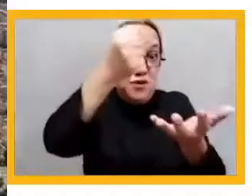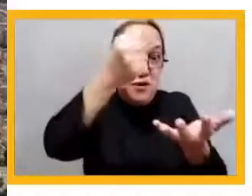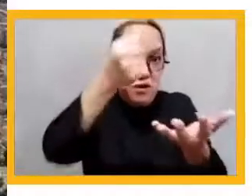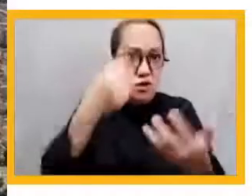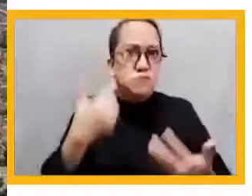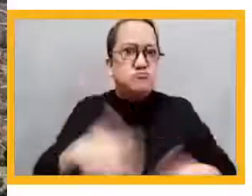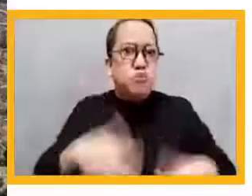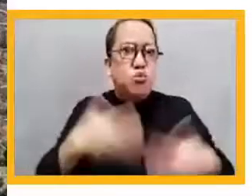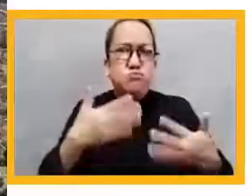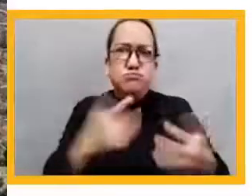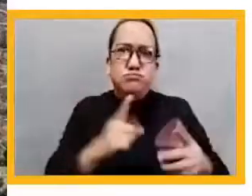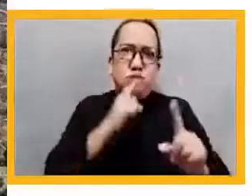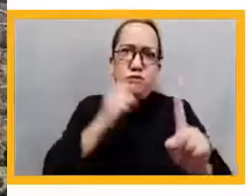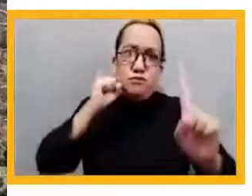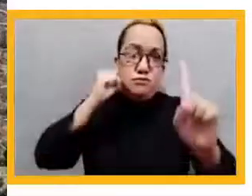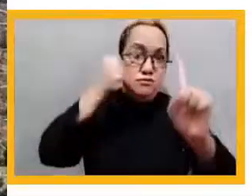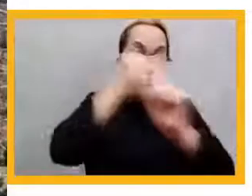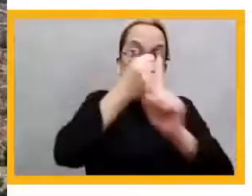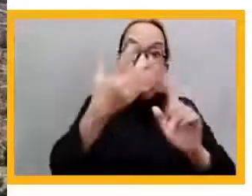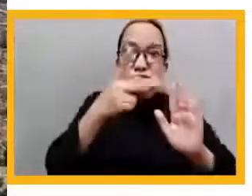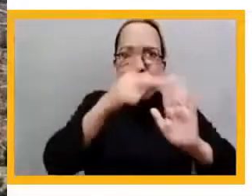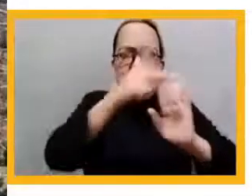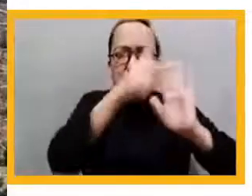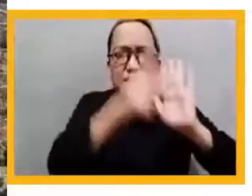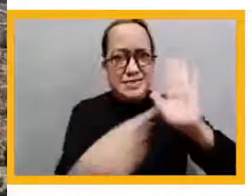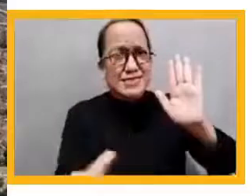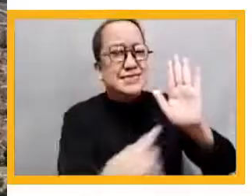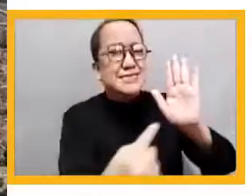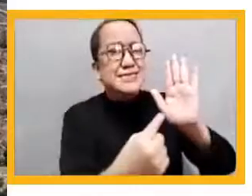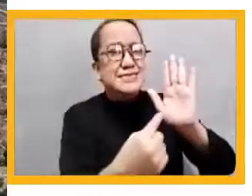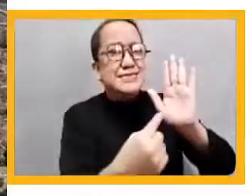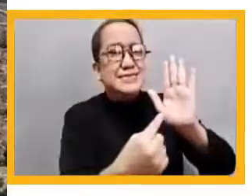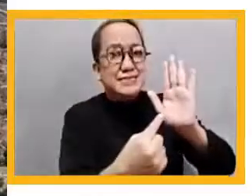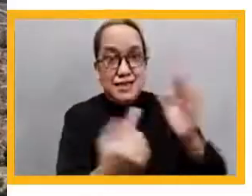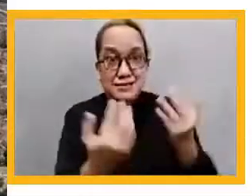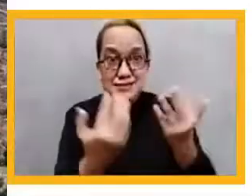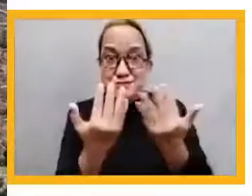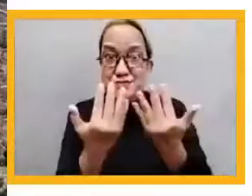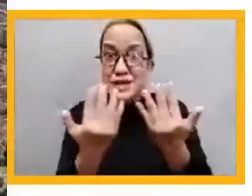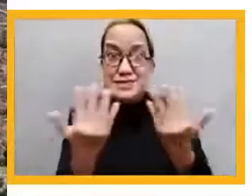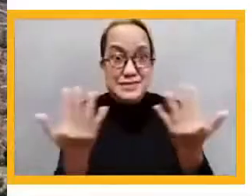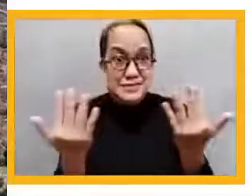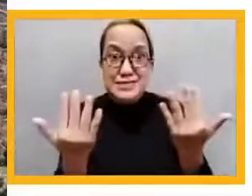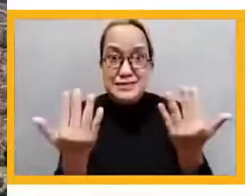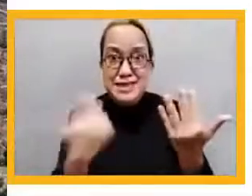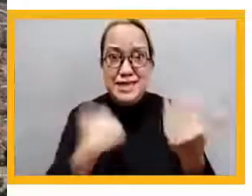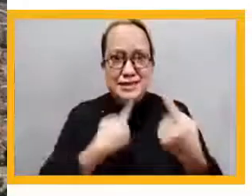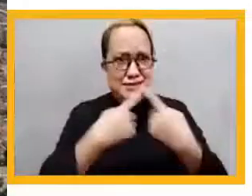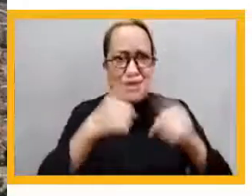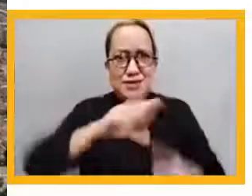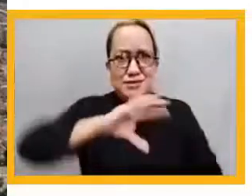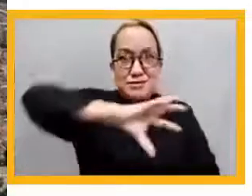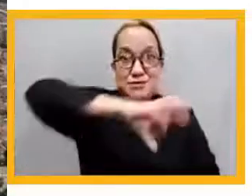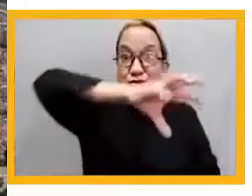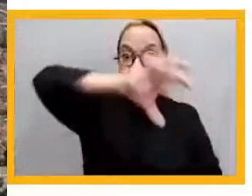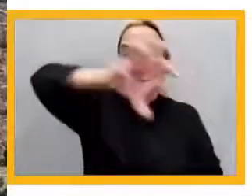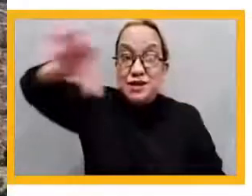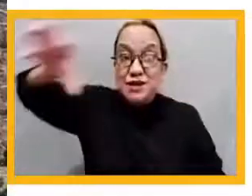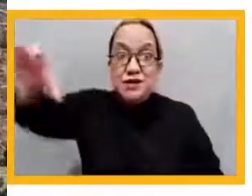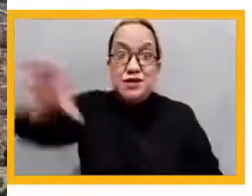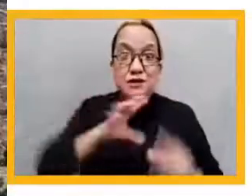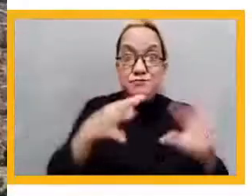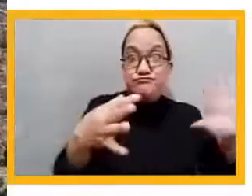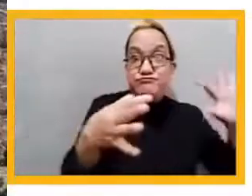We had a lot of countries coming into Colombia, especially also from Asia, from Africa. From Asia, years back, we received